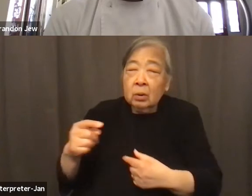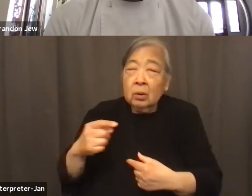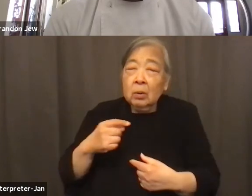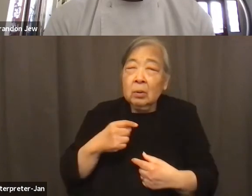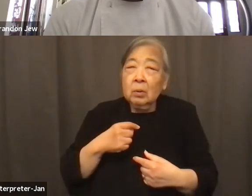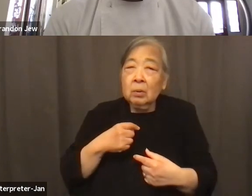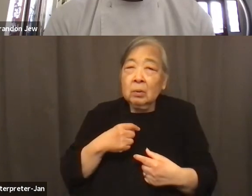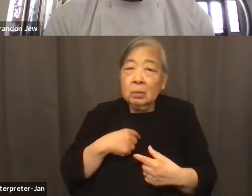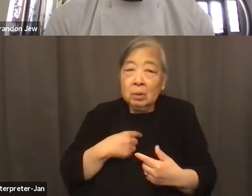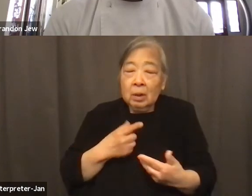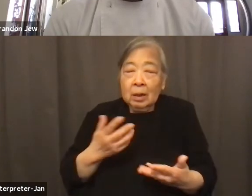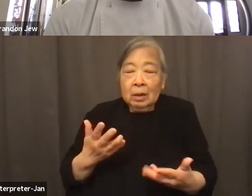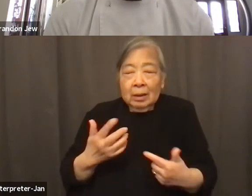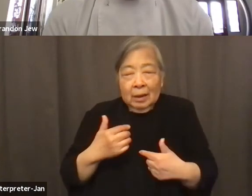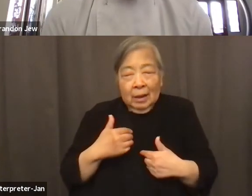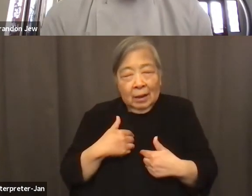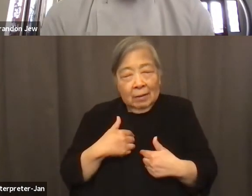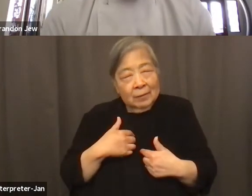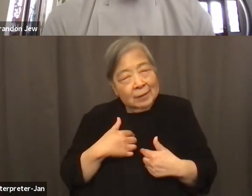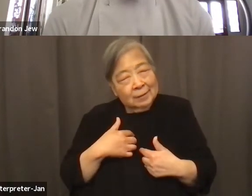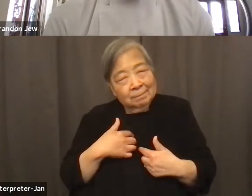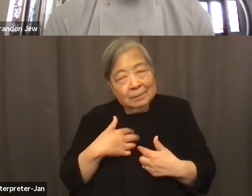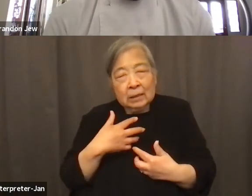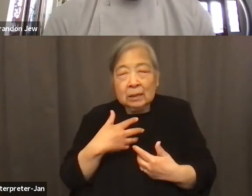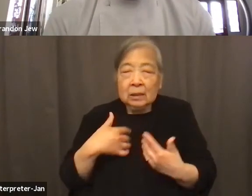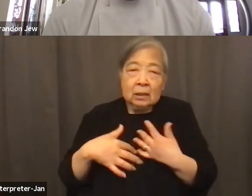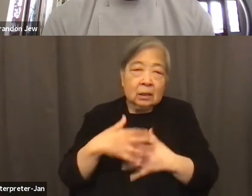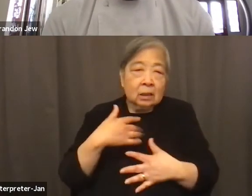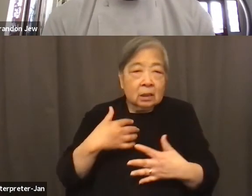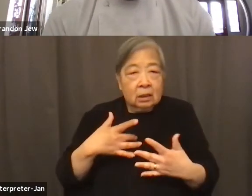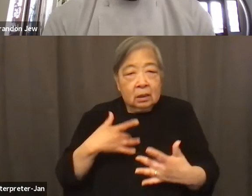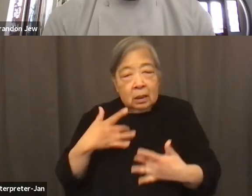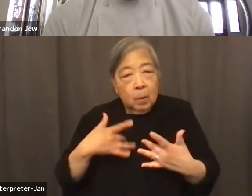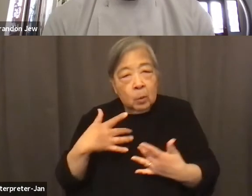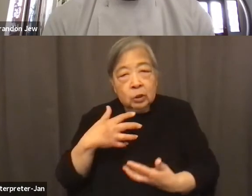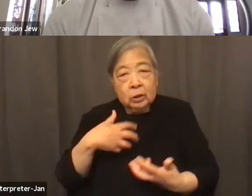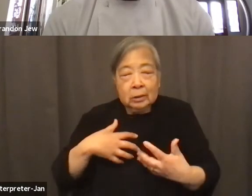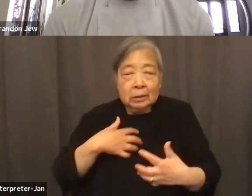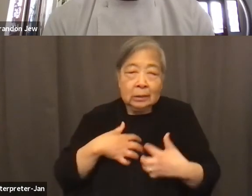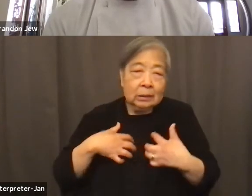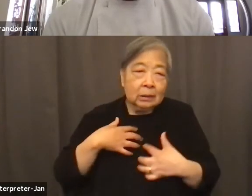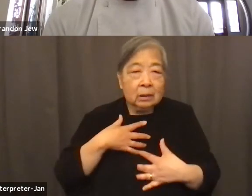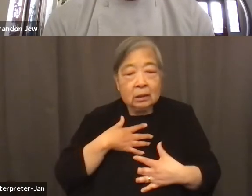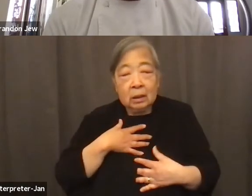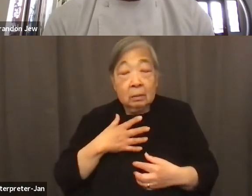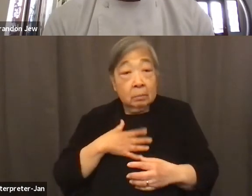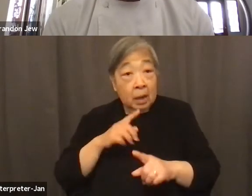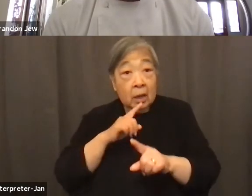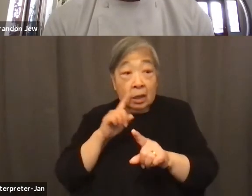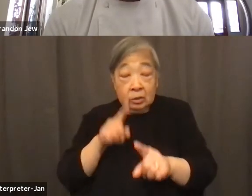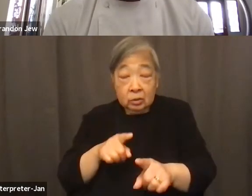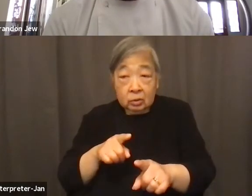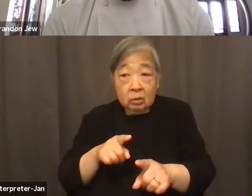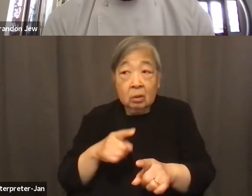emotions. And I think my answer is that we will have to